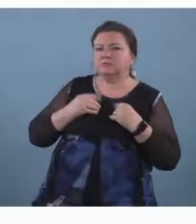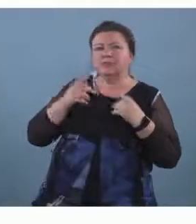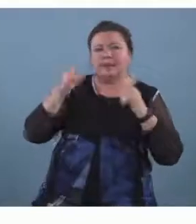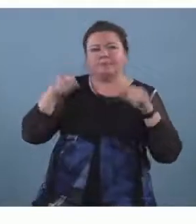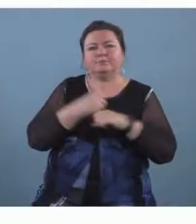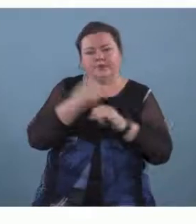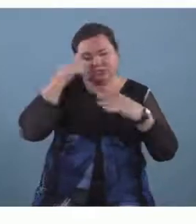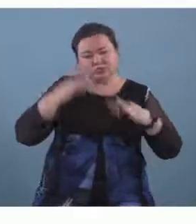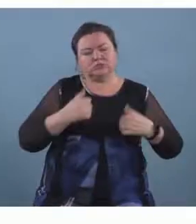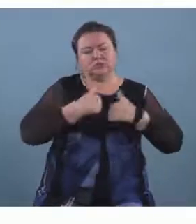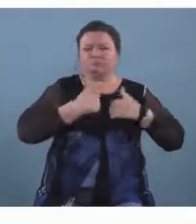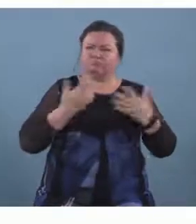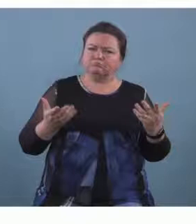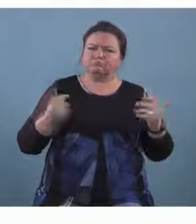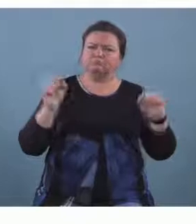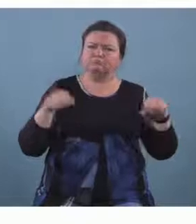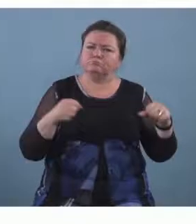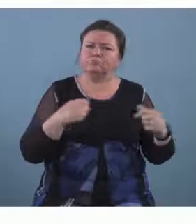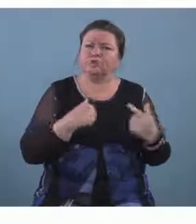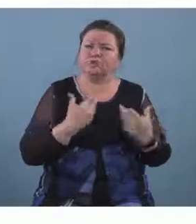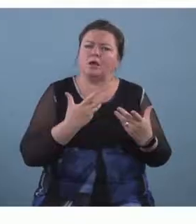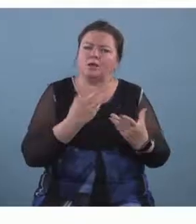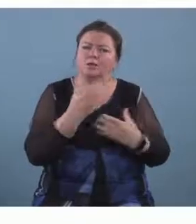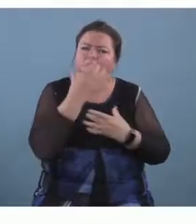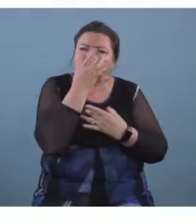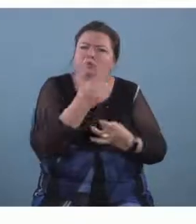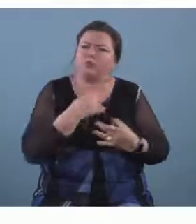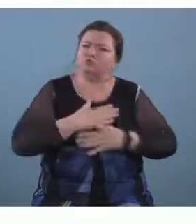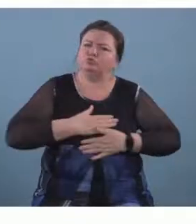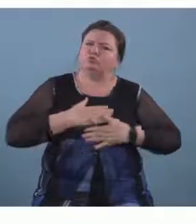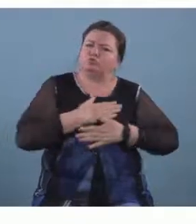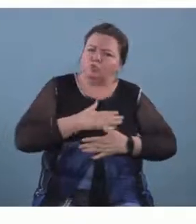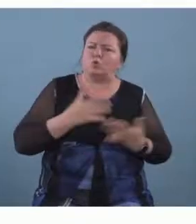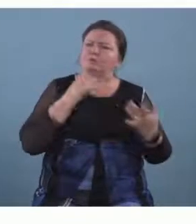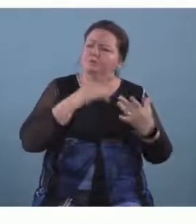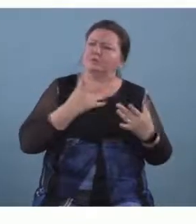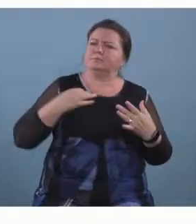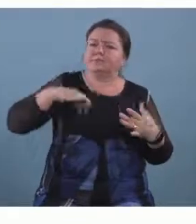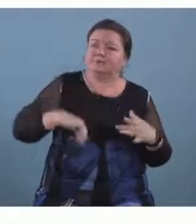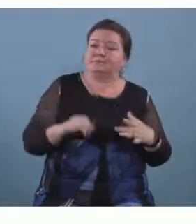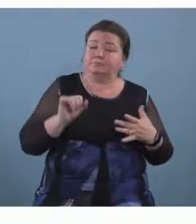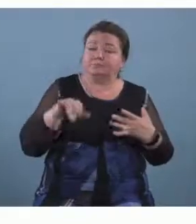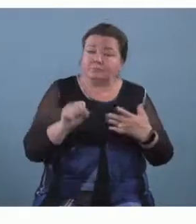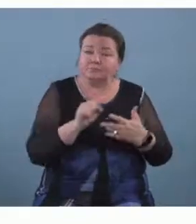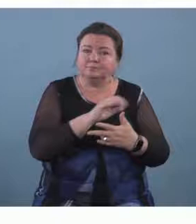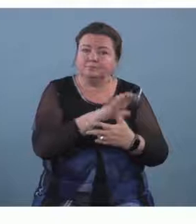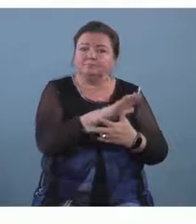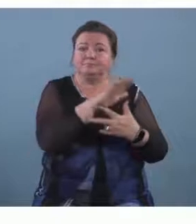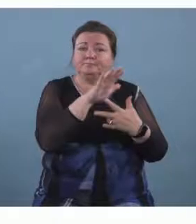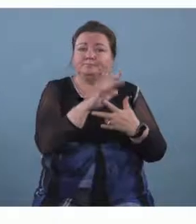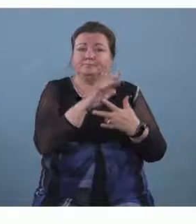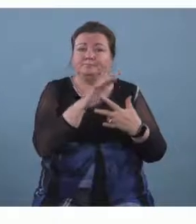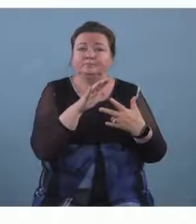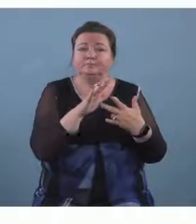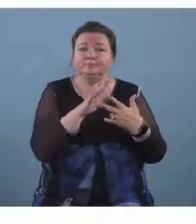themselves that this is something that they would really enjoy and benefit from if you look at devon it says